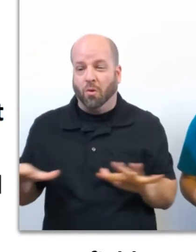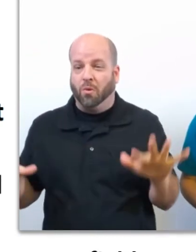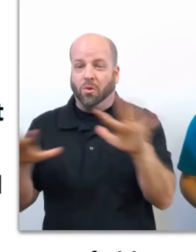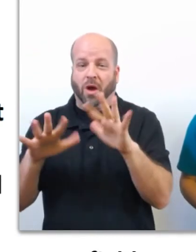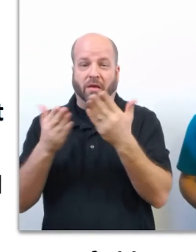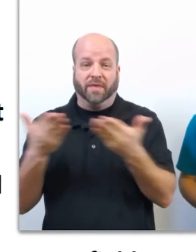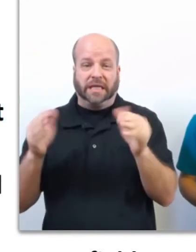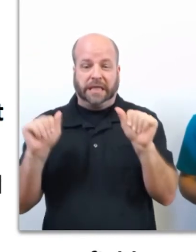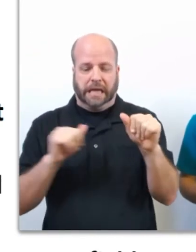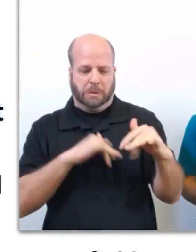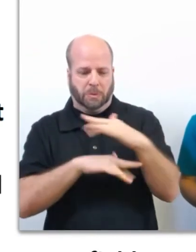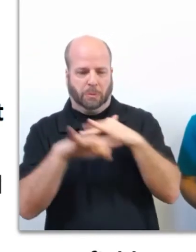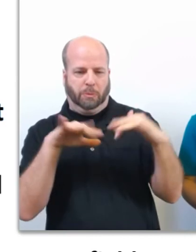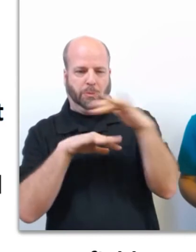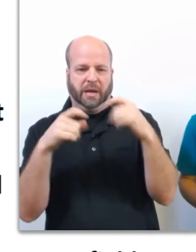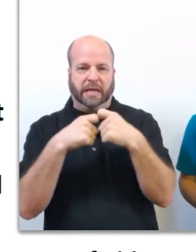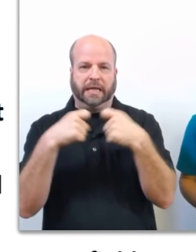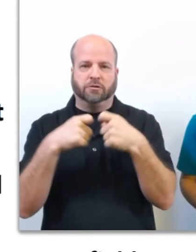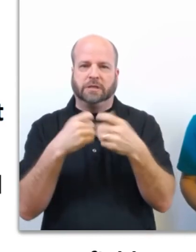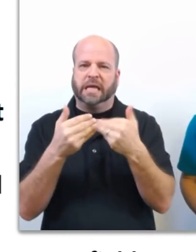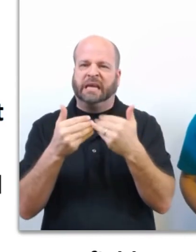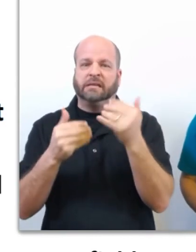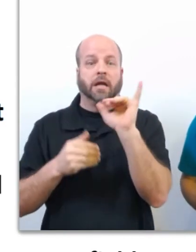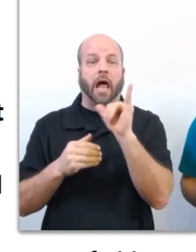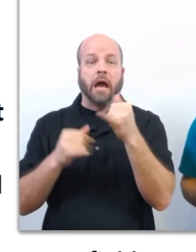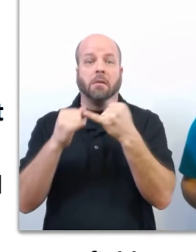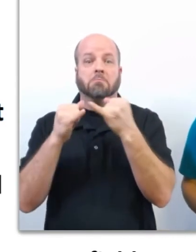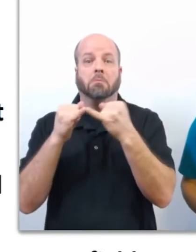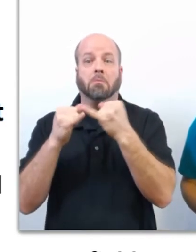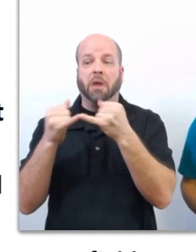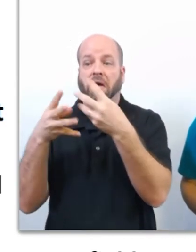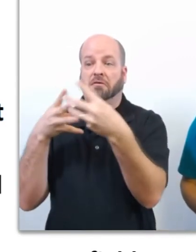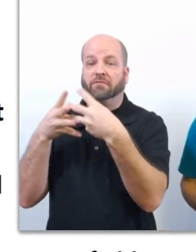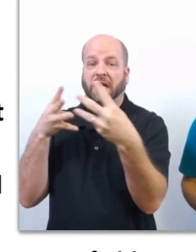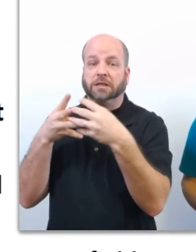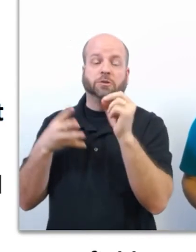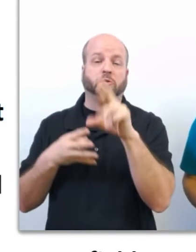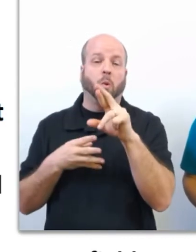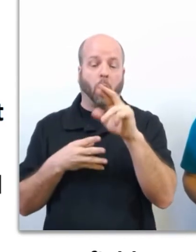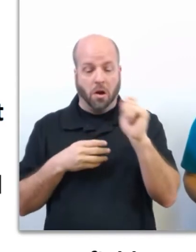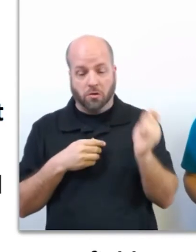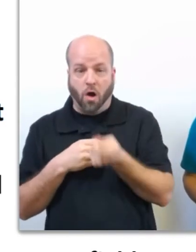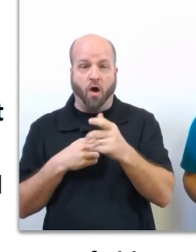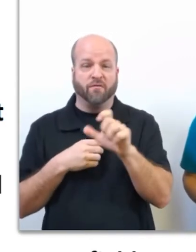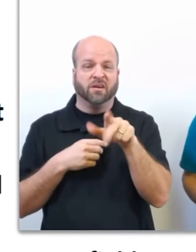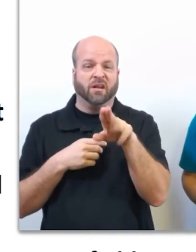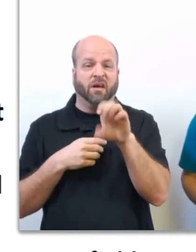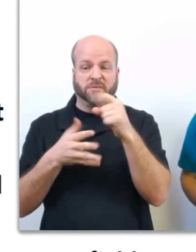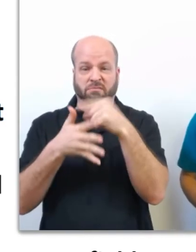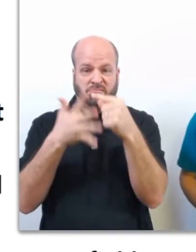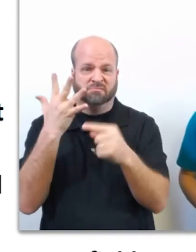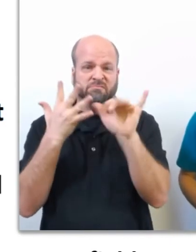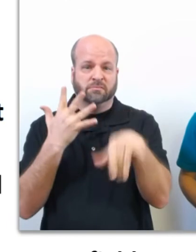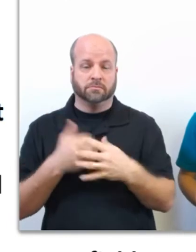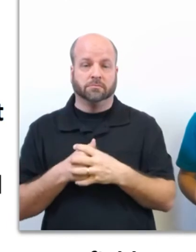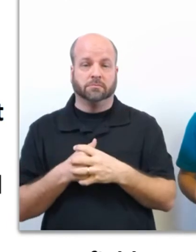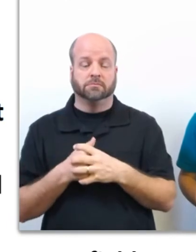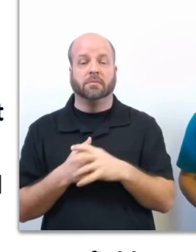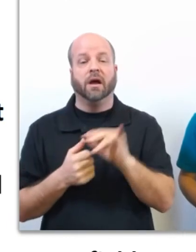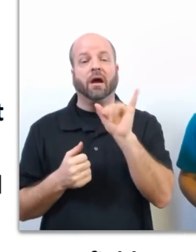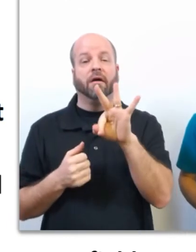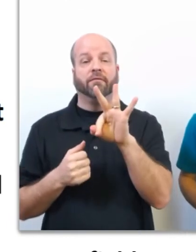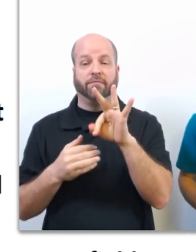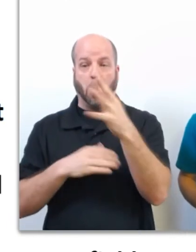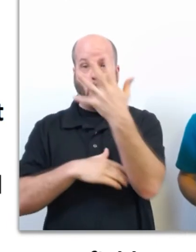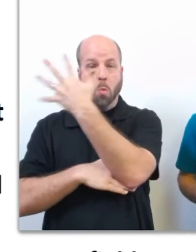electricity such as metal fencing and poles or sporting equipment like golf clubs and fishing rods. If you are in the